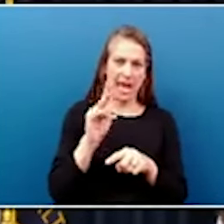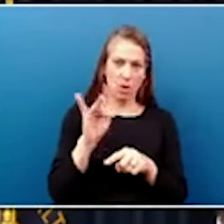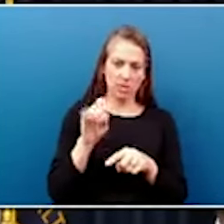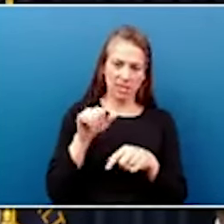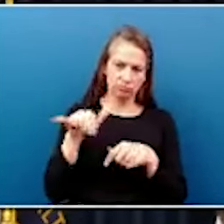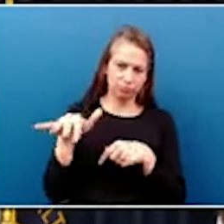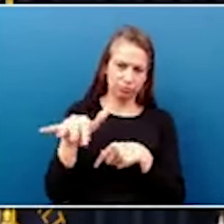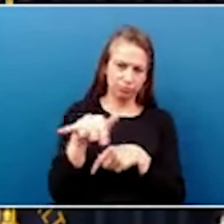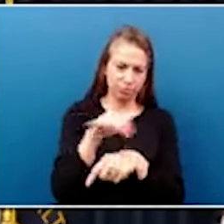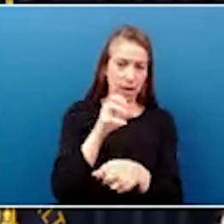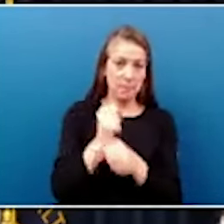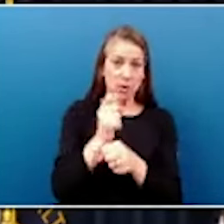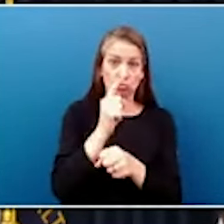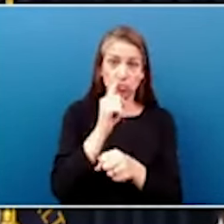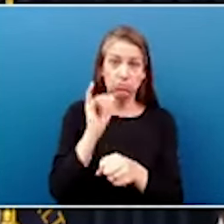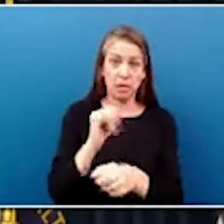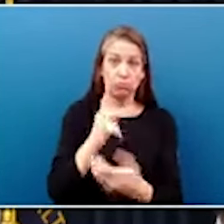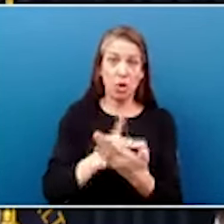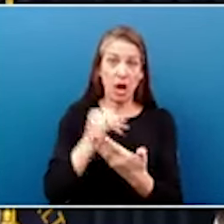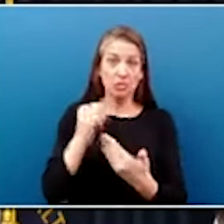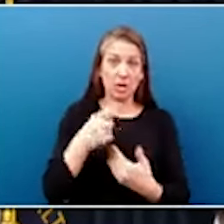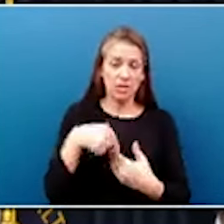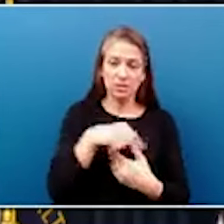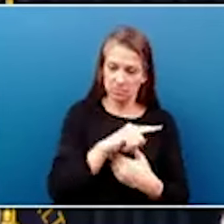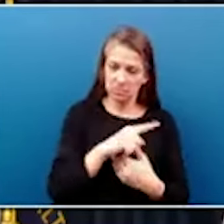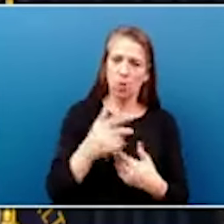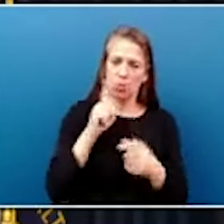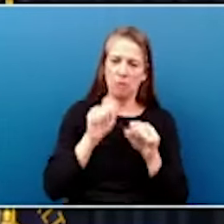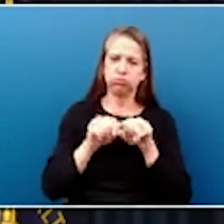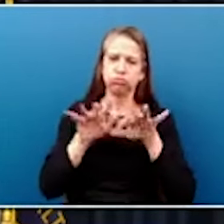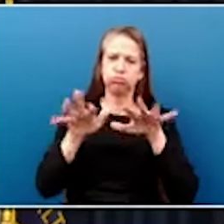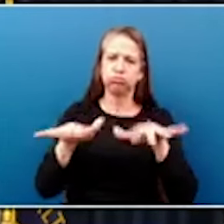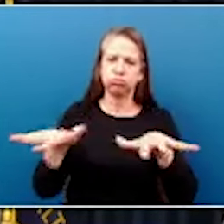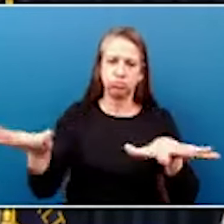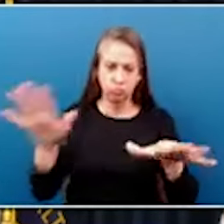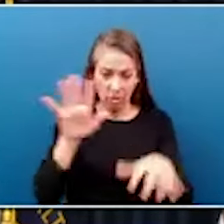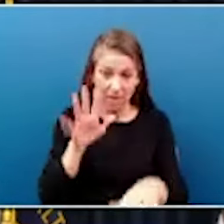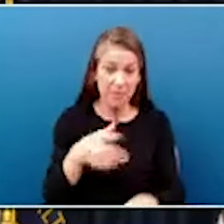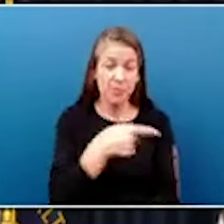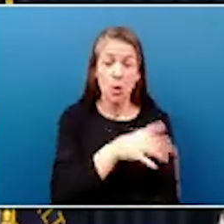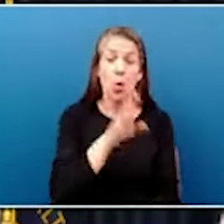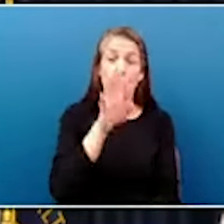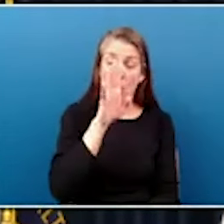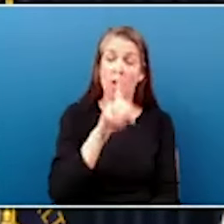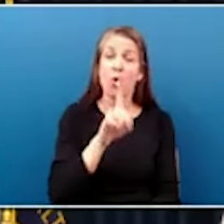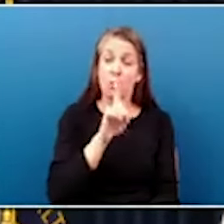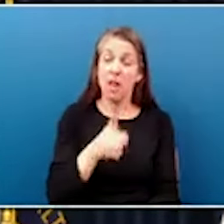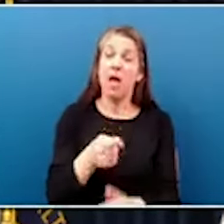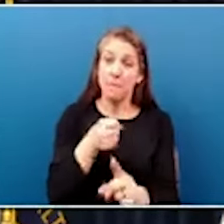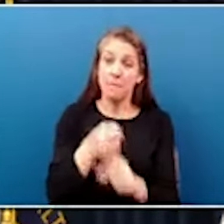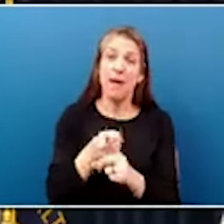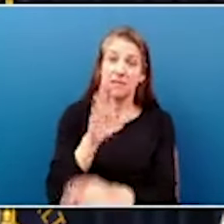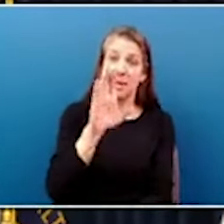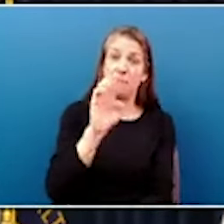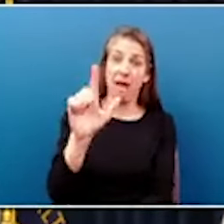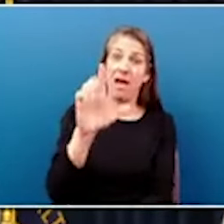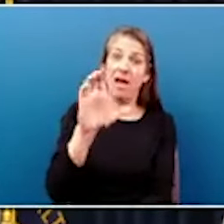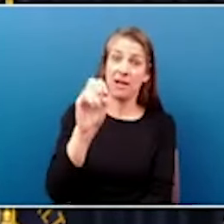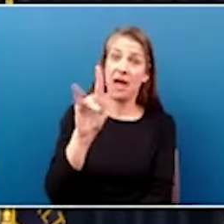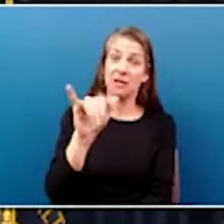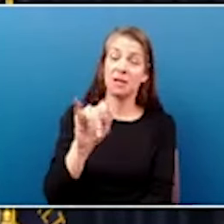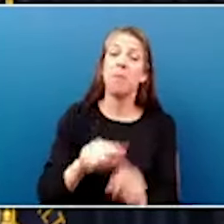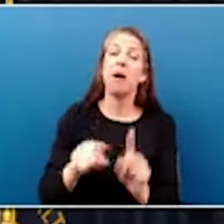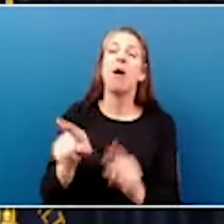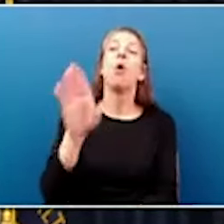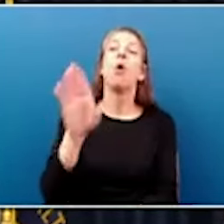the benefits of this project are far-reaching. While it will have an incredible impact on Bell County, it's going to have an amazing impact on all